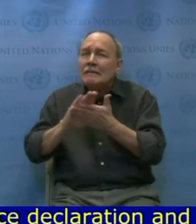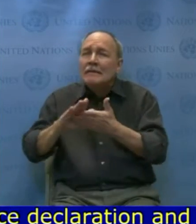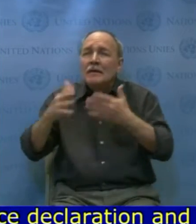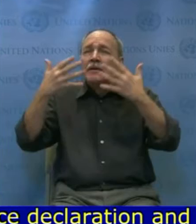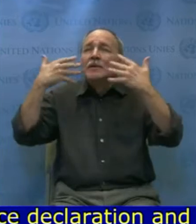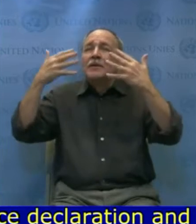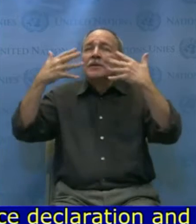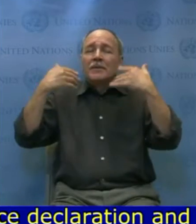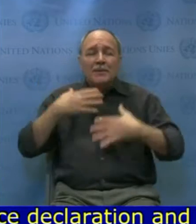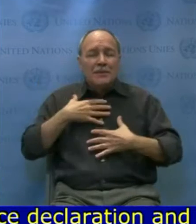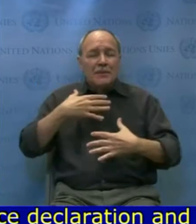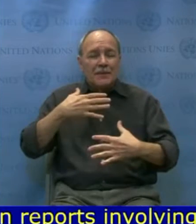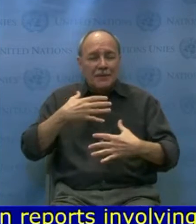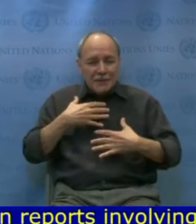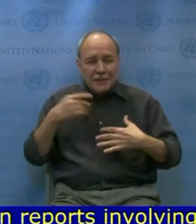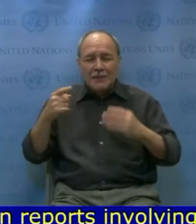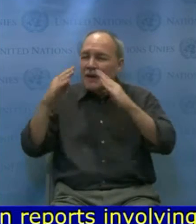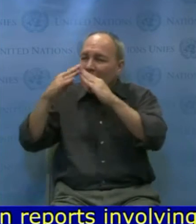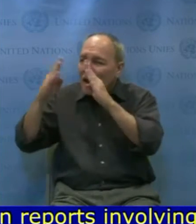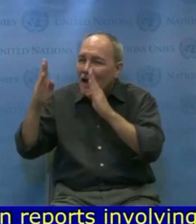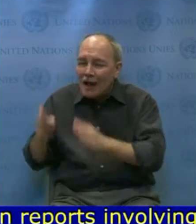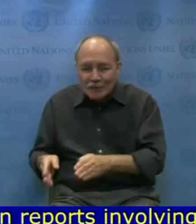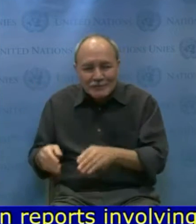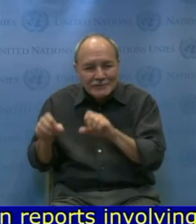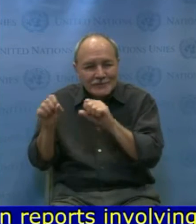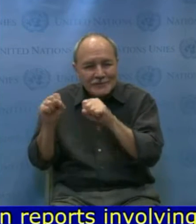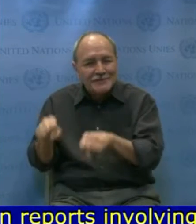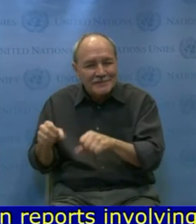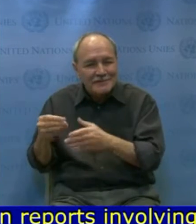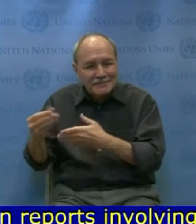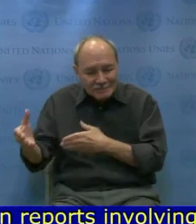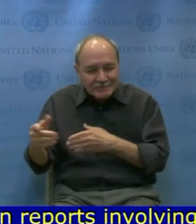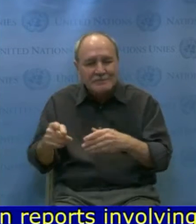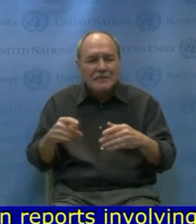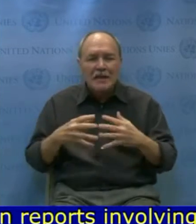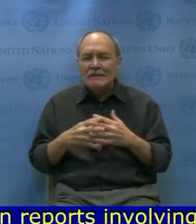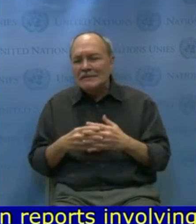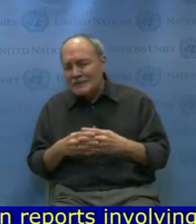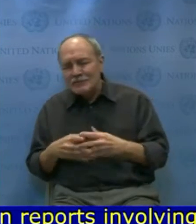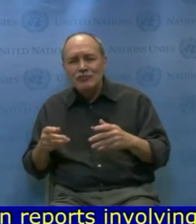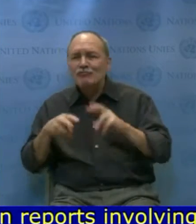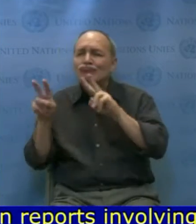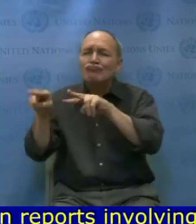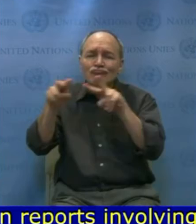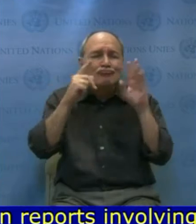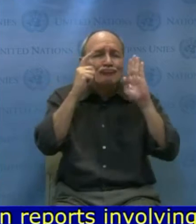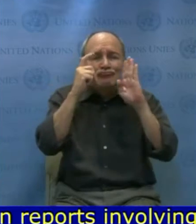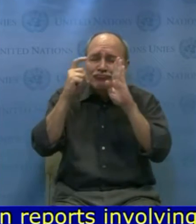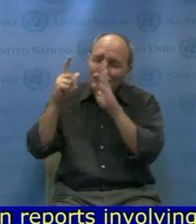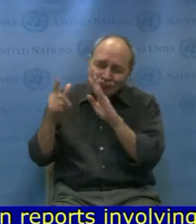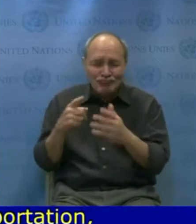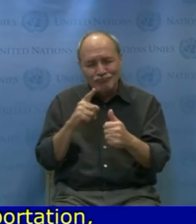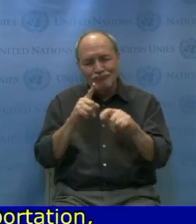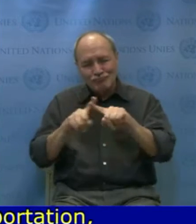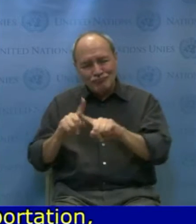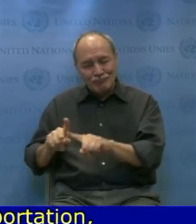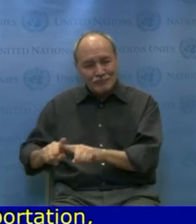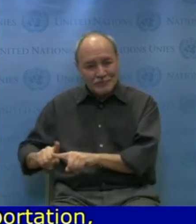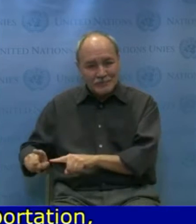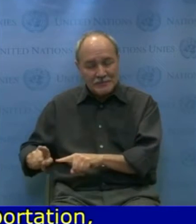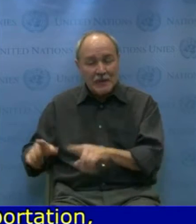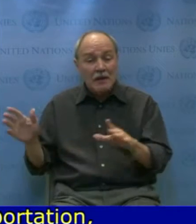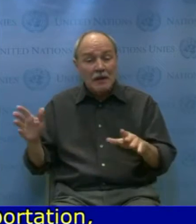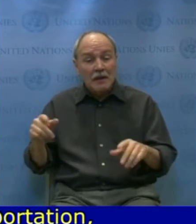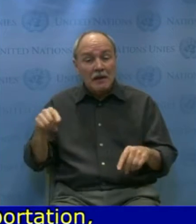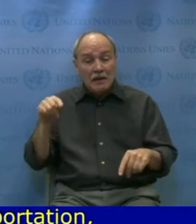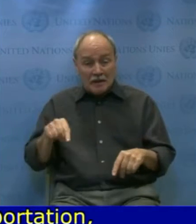affordability, families in vulnerable situations, leisure, and tourism. The project has a family perspective because we